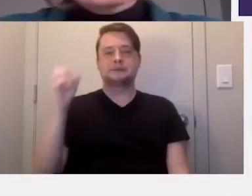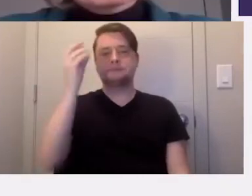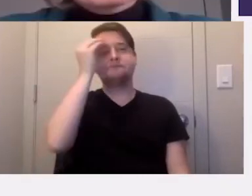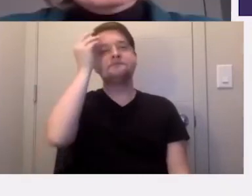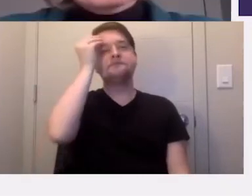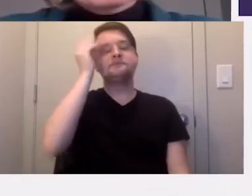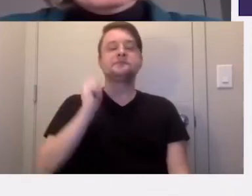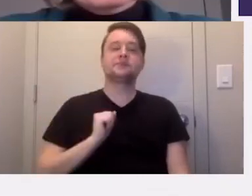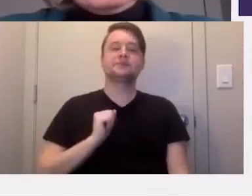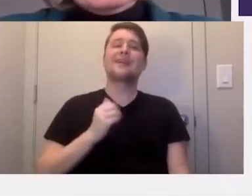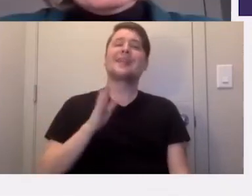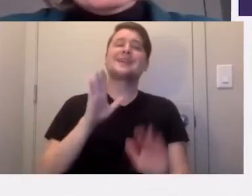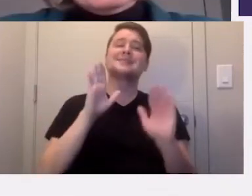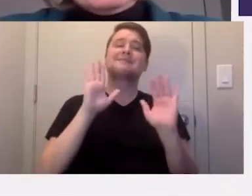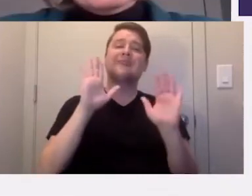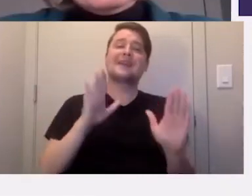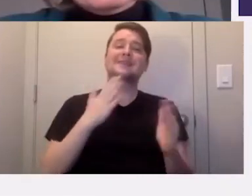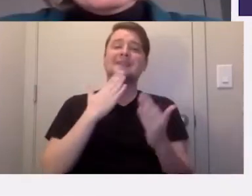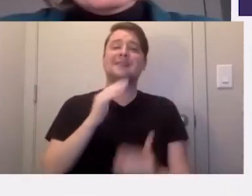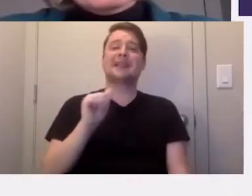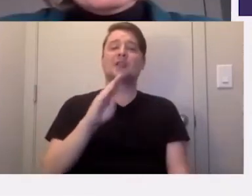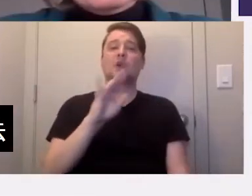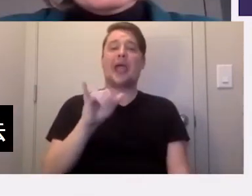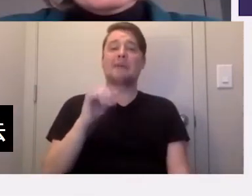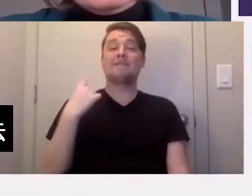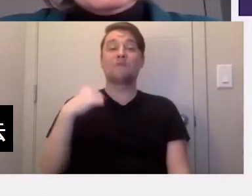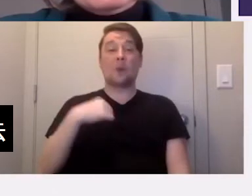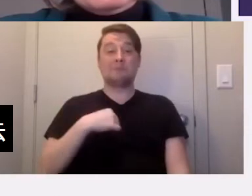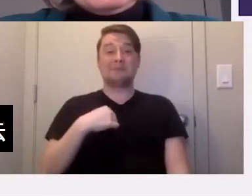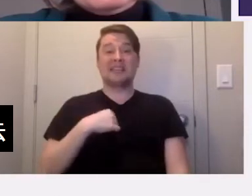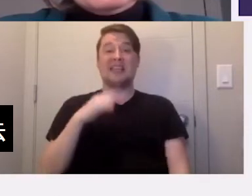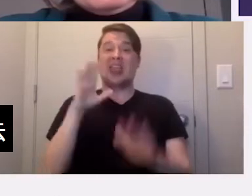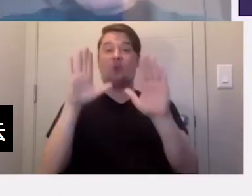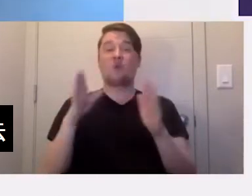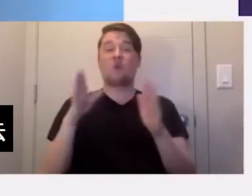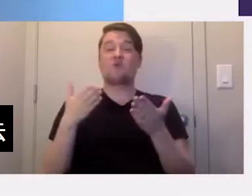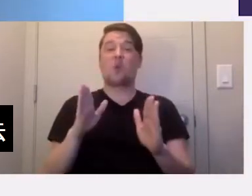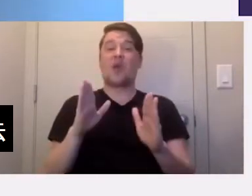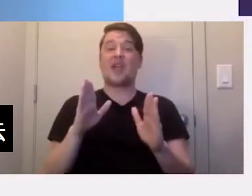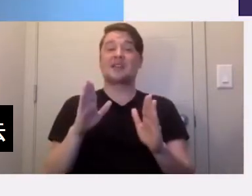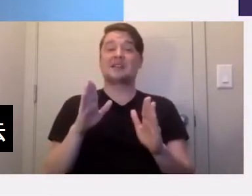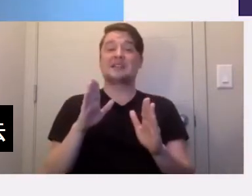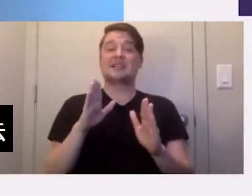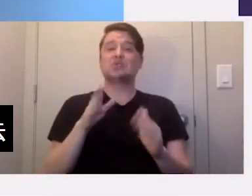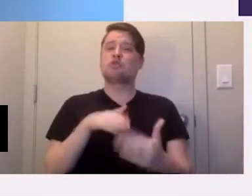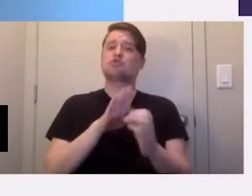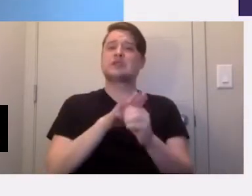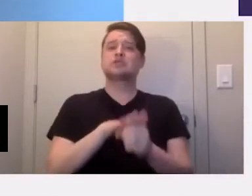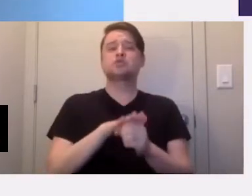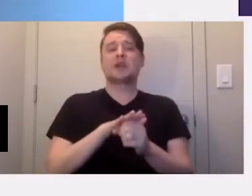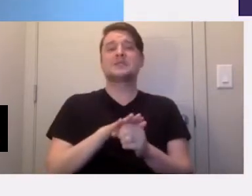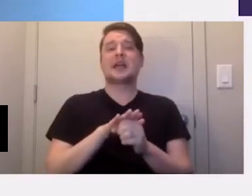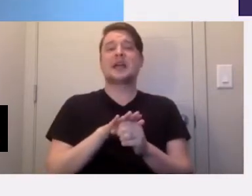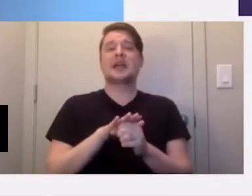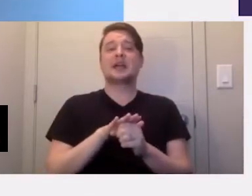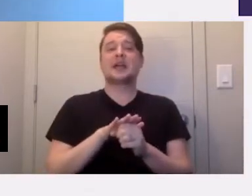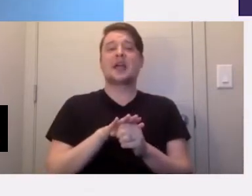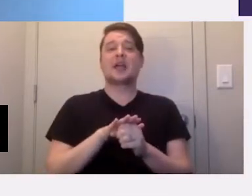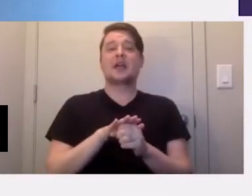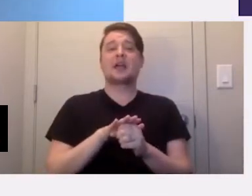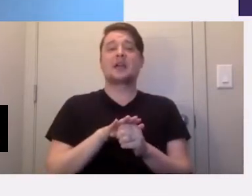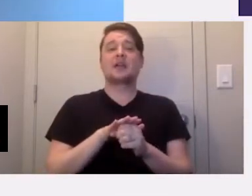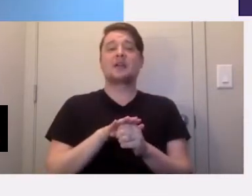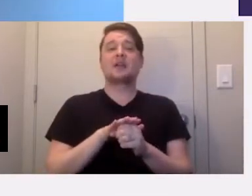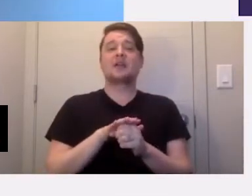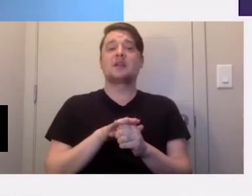That's fantastic. Thanks, Abby. For me, a wonderful way to address stress has been streaming my usually in a